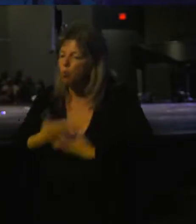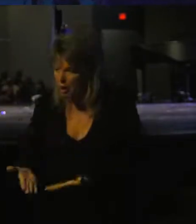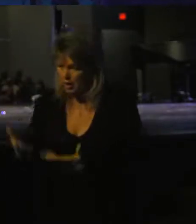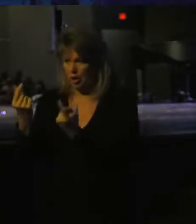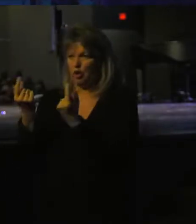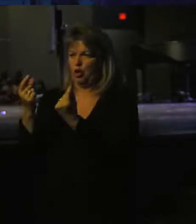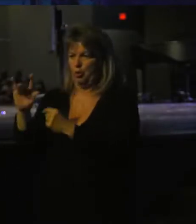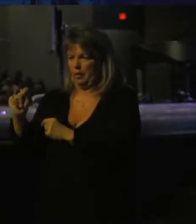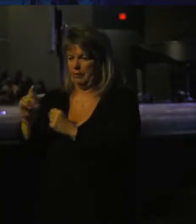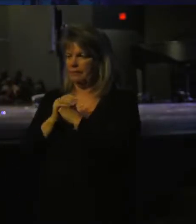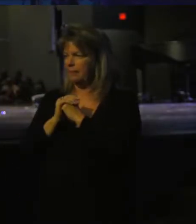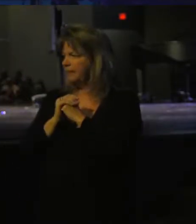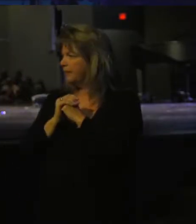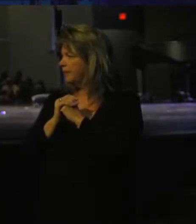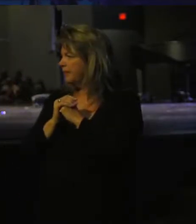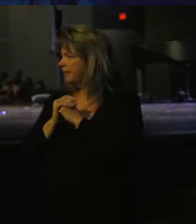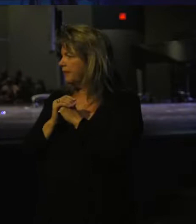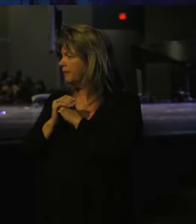it.